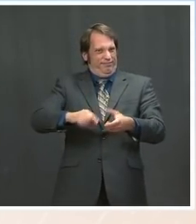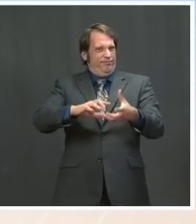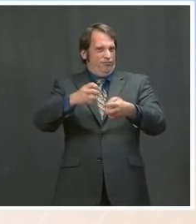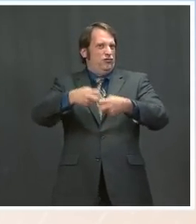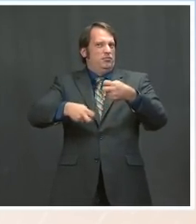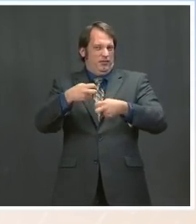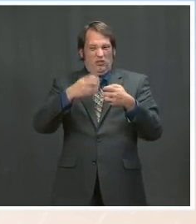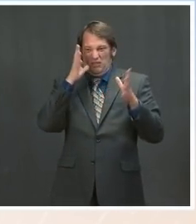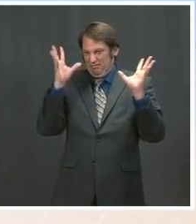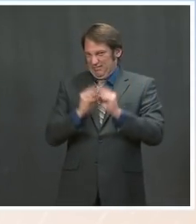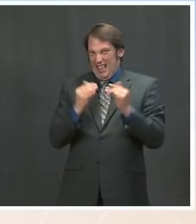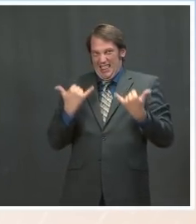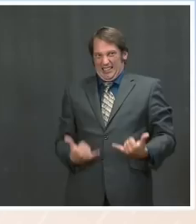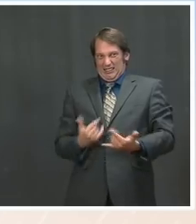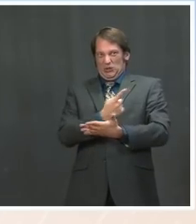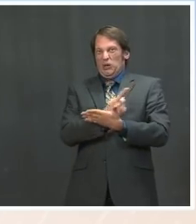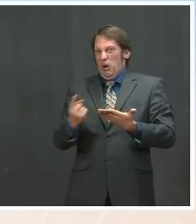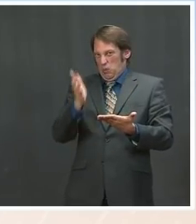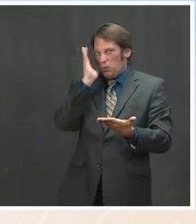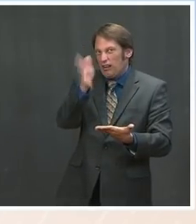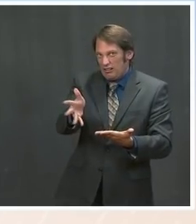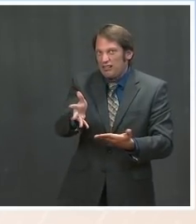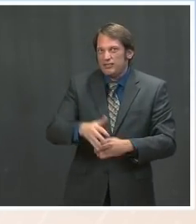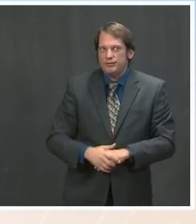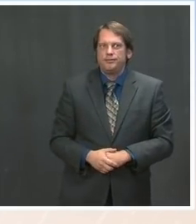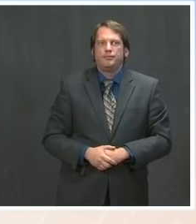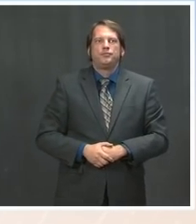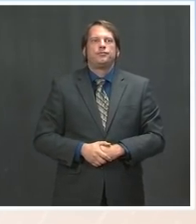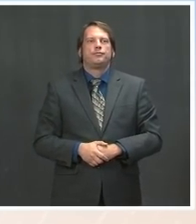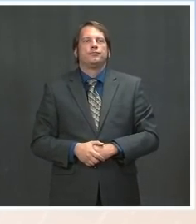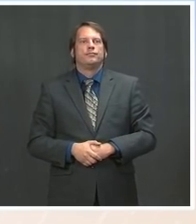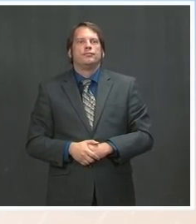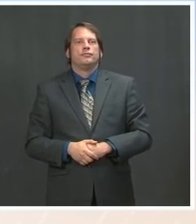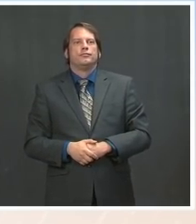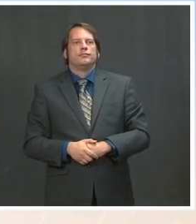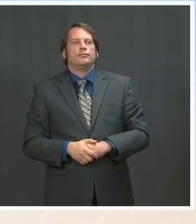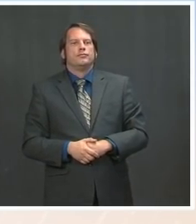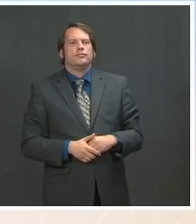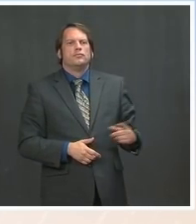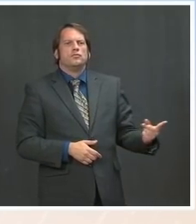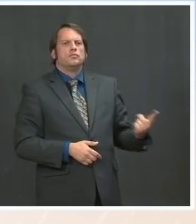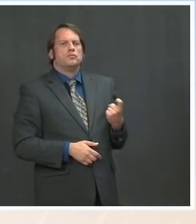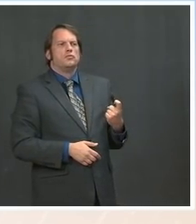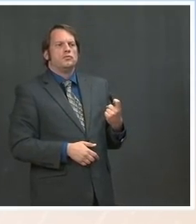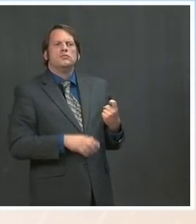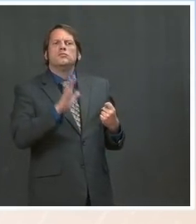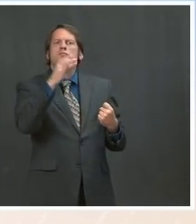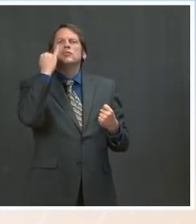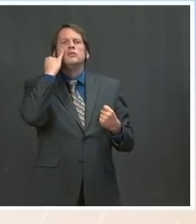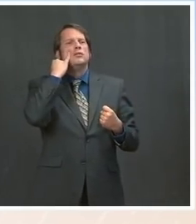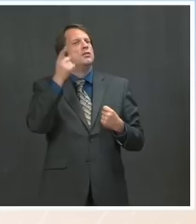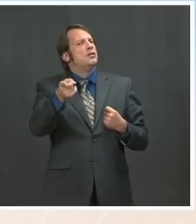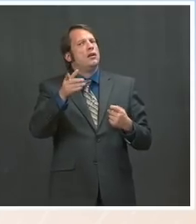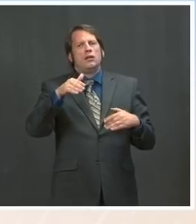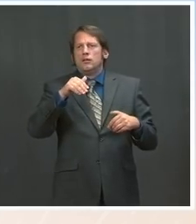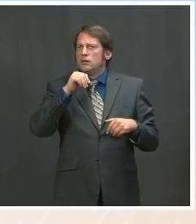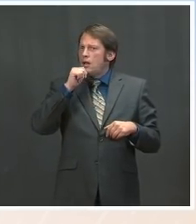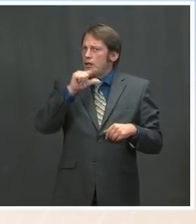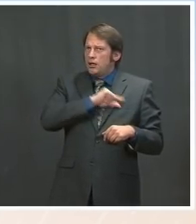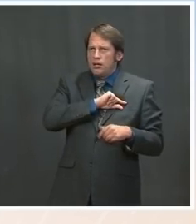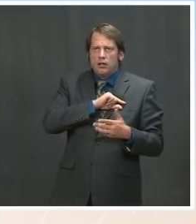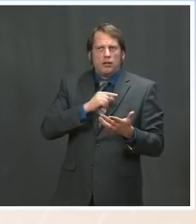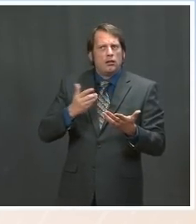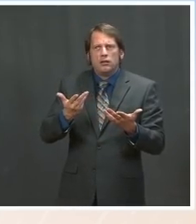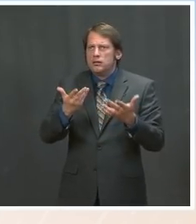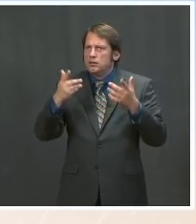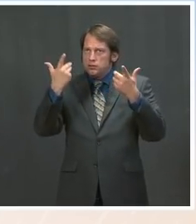ahead. Go ahead. If it is a not-guilty verdict, will the President be disappointed? I think we're not going to get